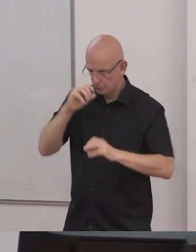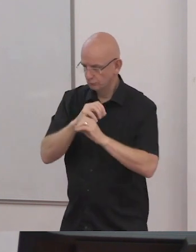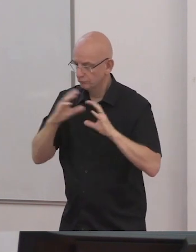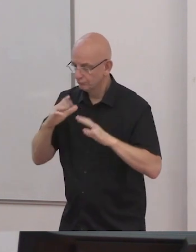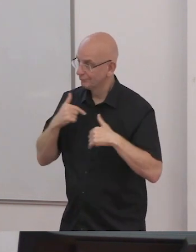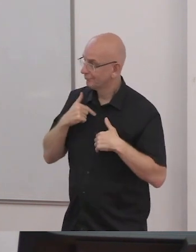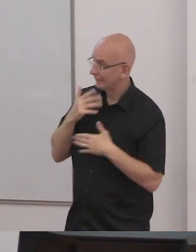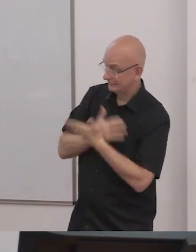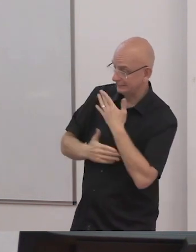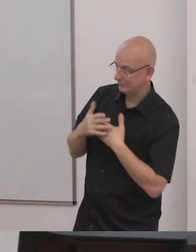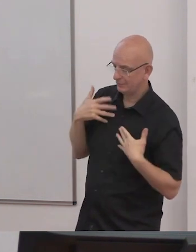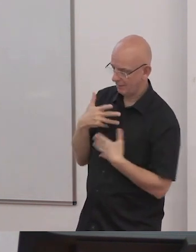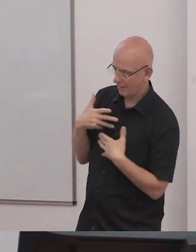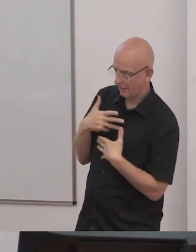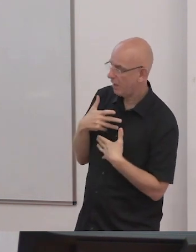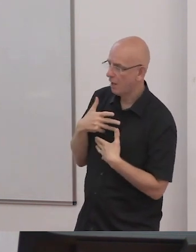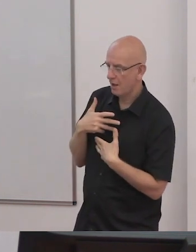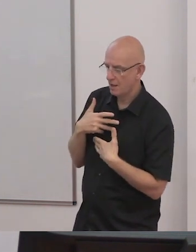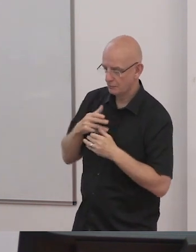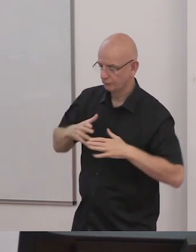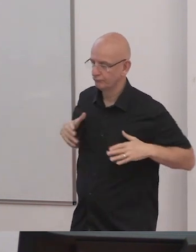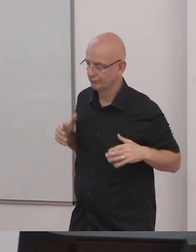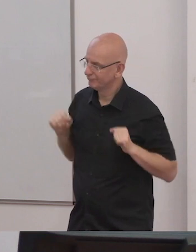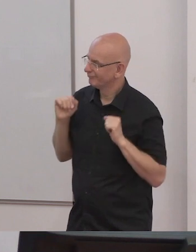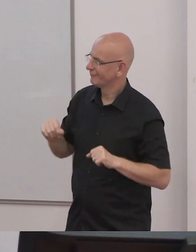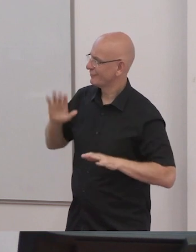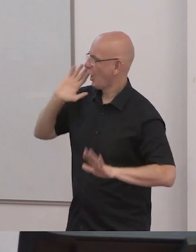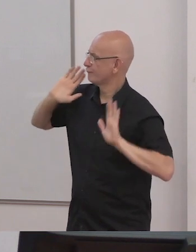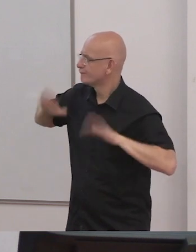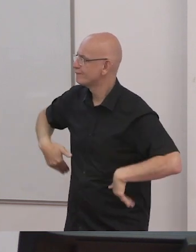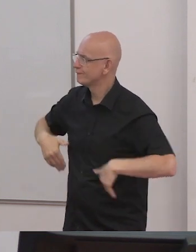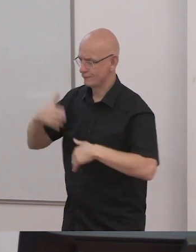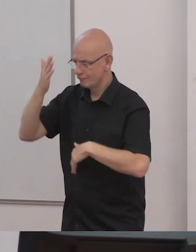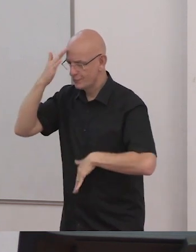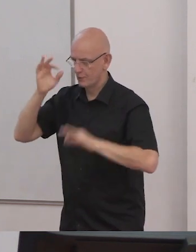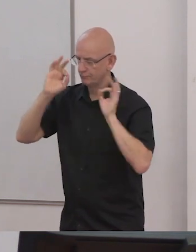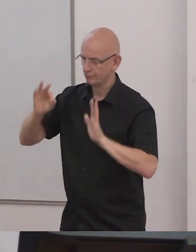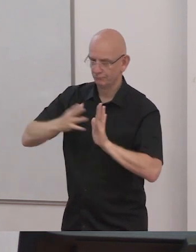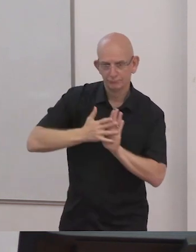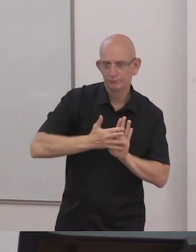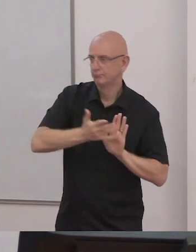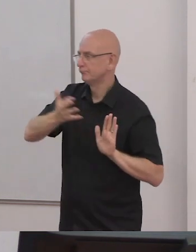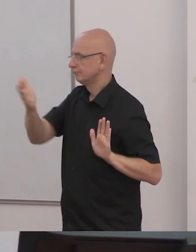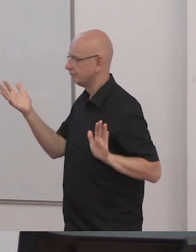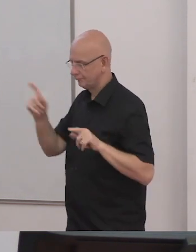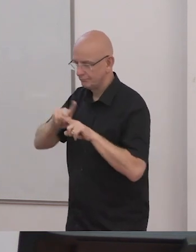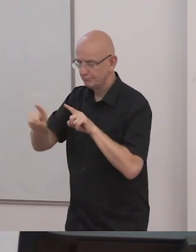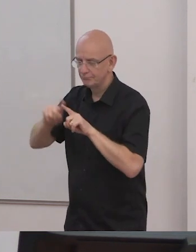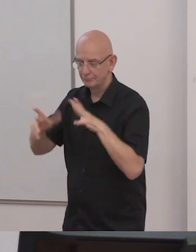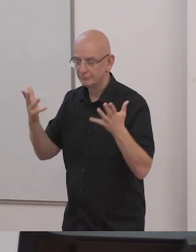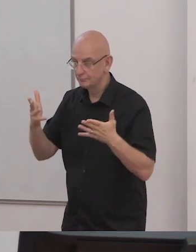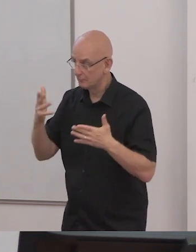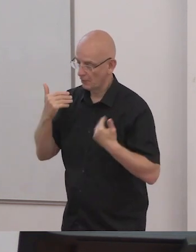the teacher in an inclusive school will have studied the philosophy